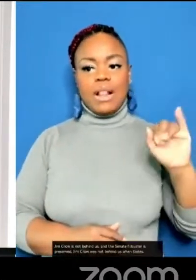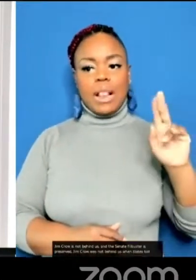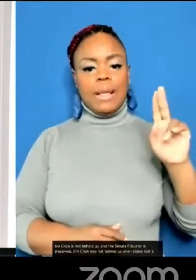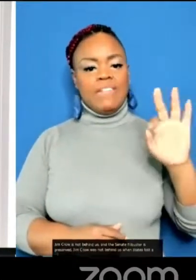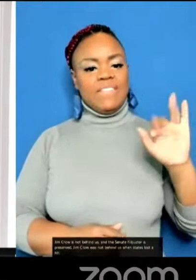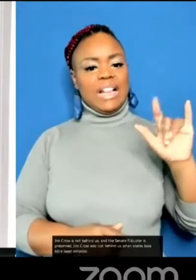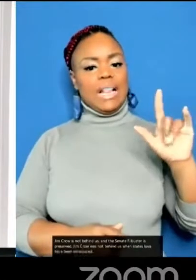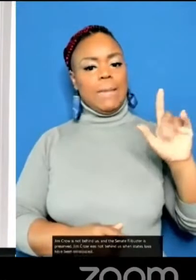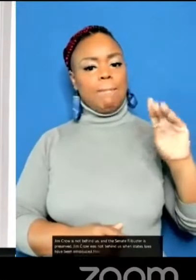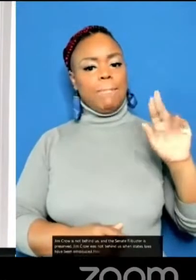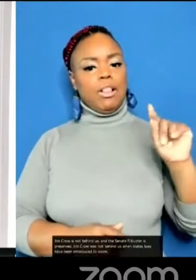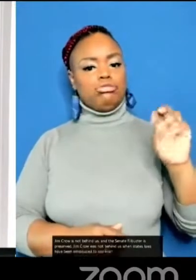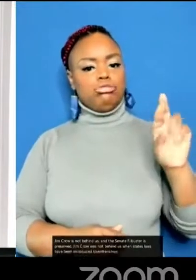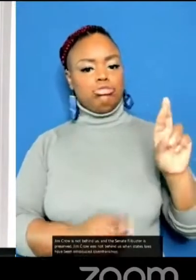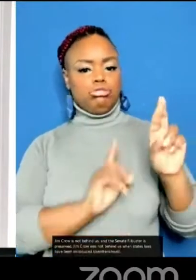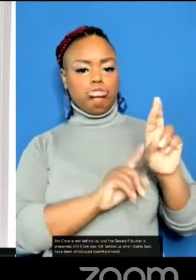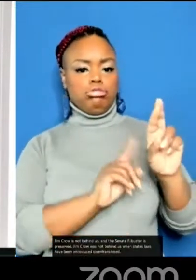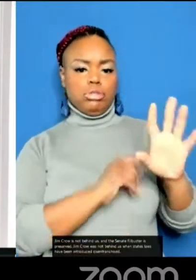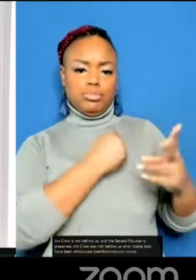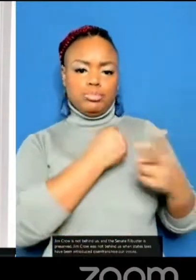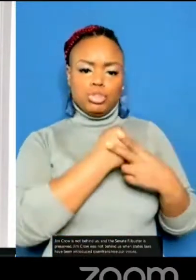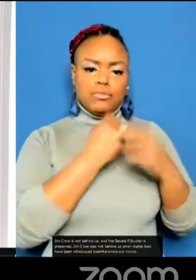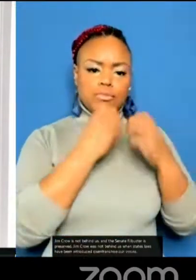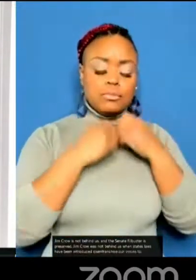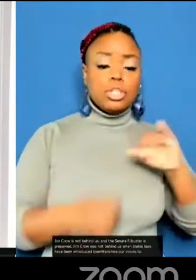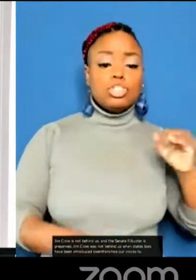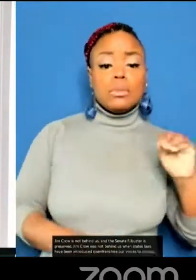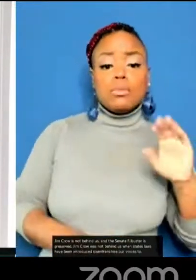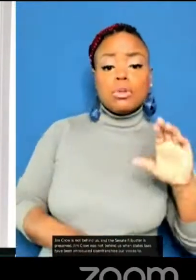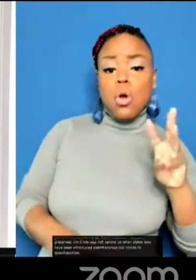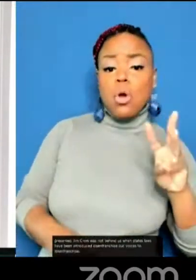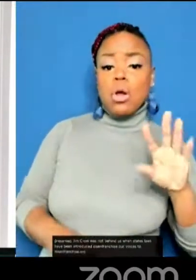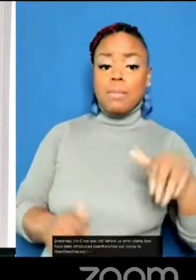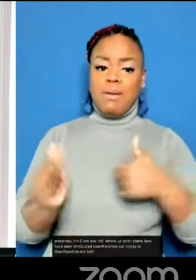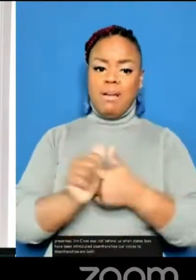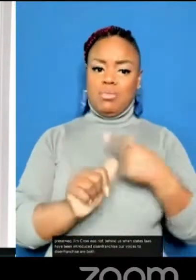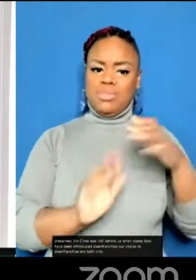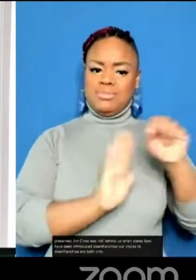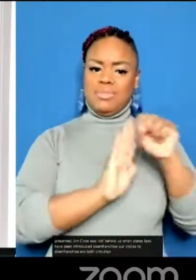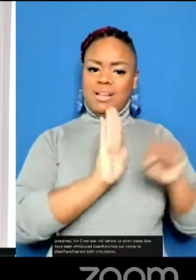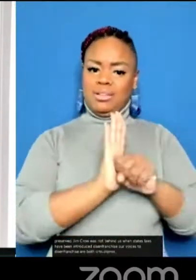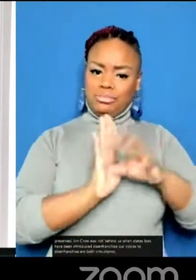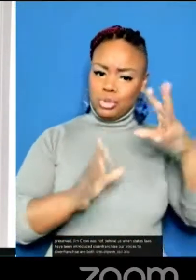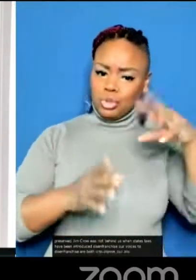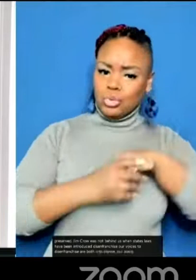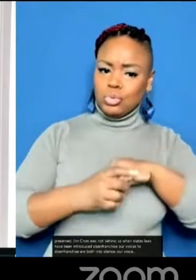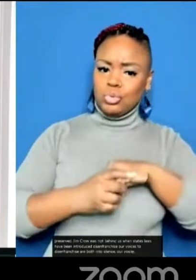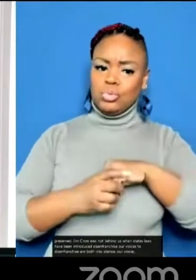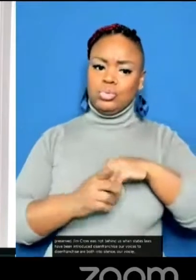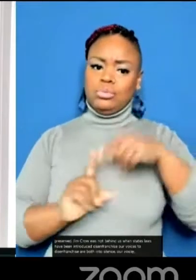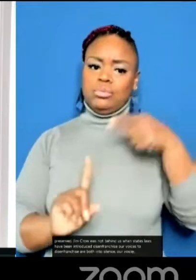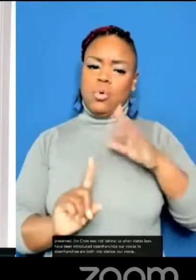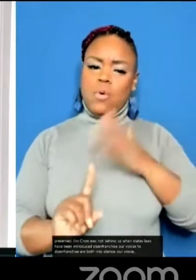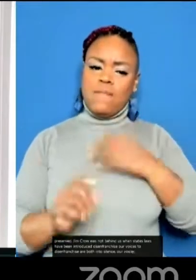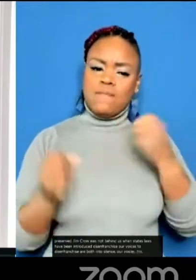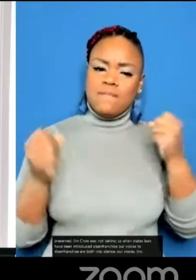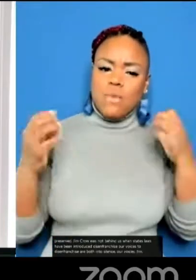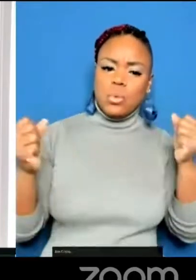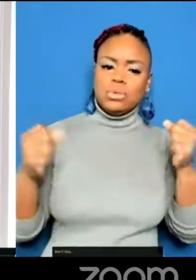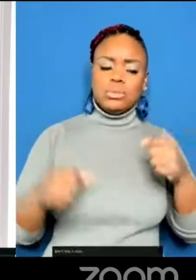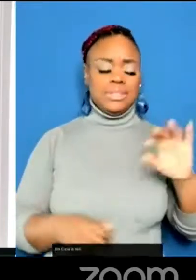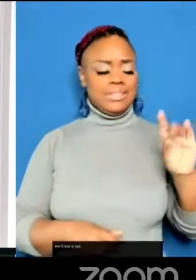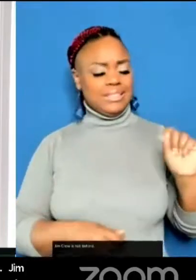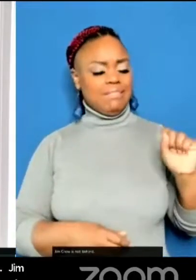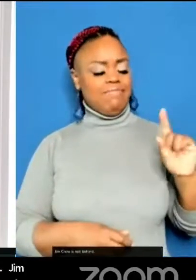been introduced to disenfranchise our voices, to disenfranchise our votes, and to silence our voices. Jim Crow is not